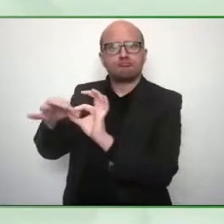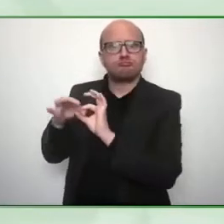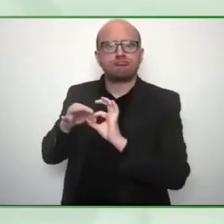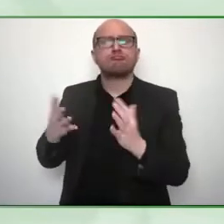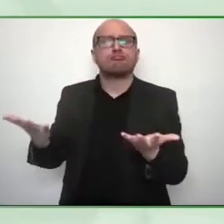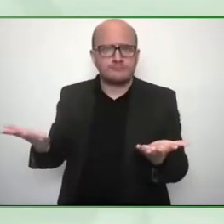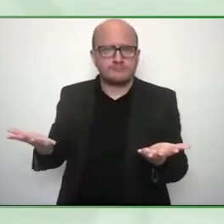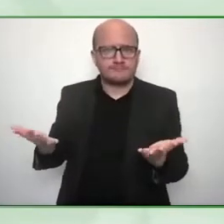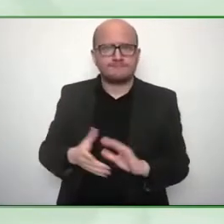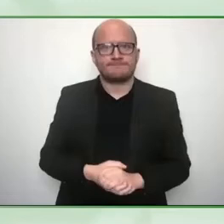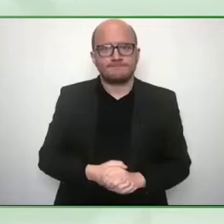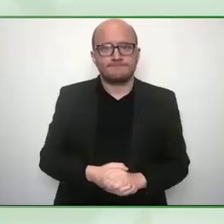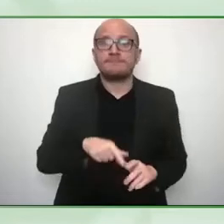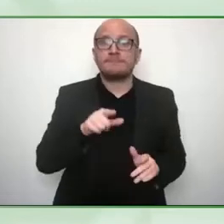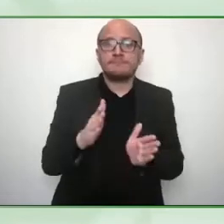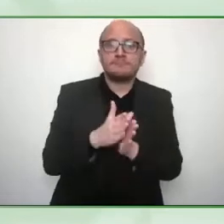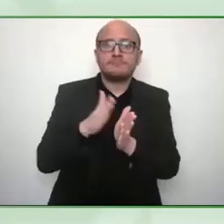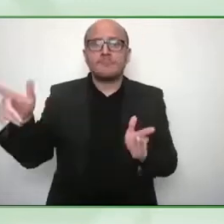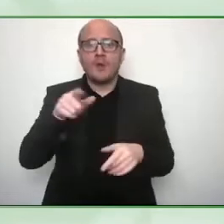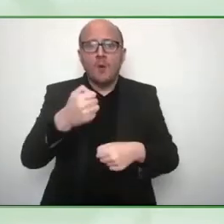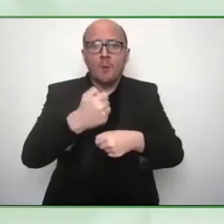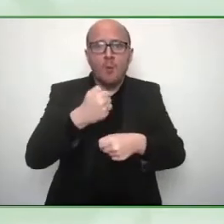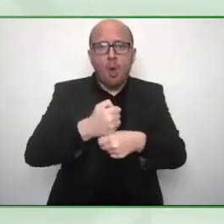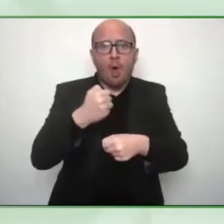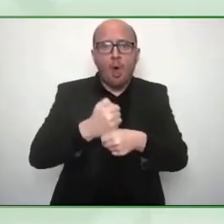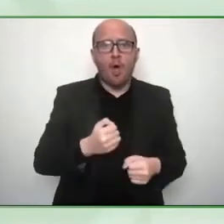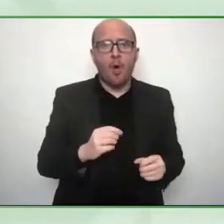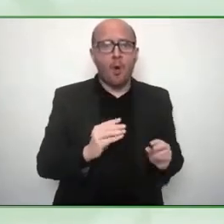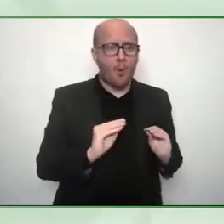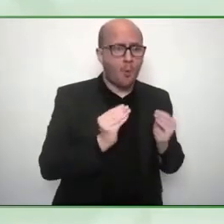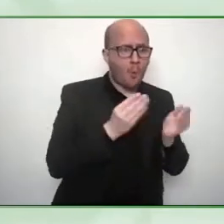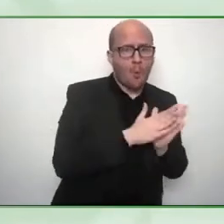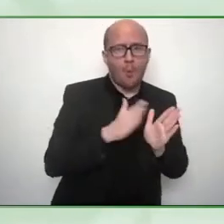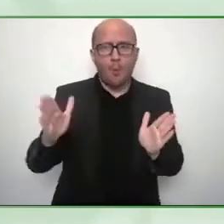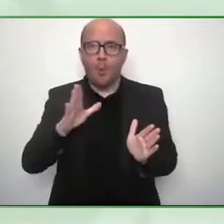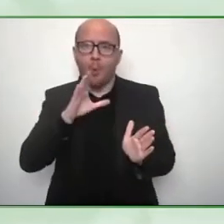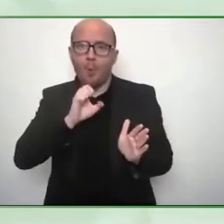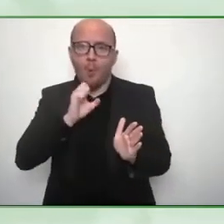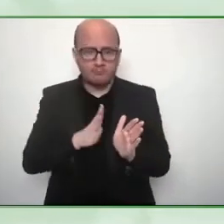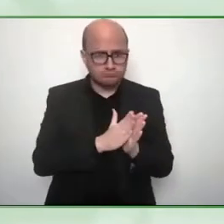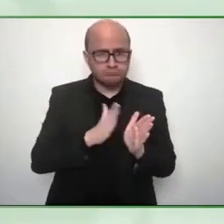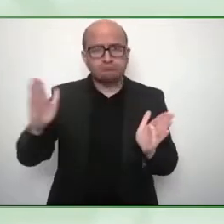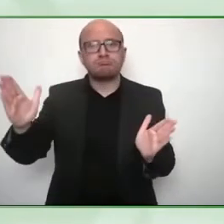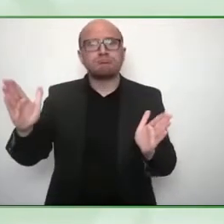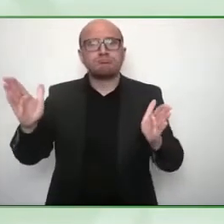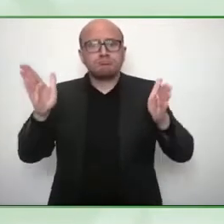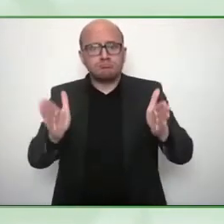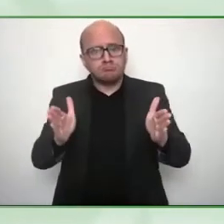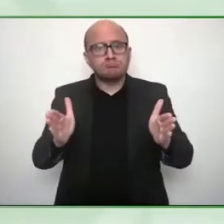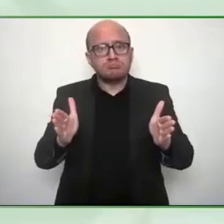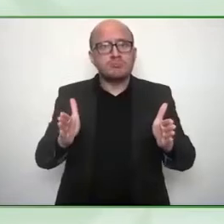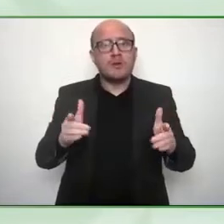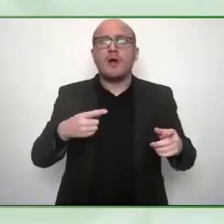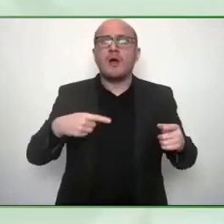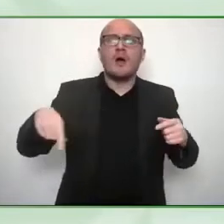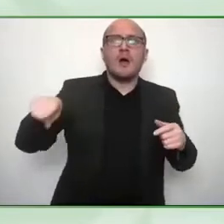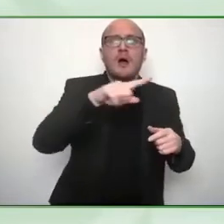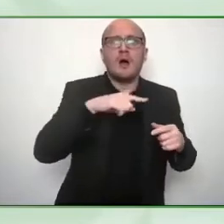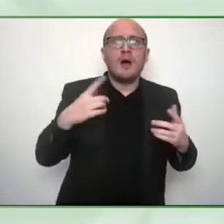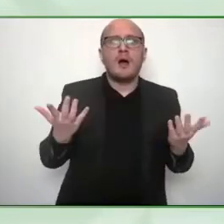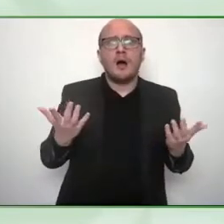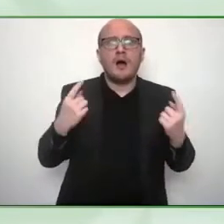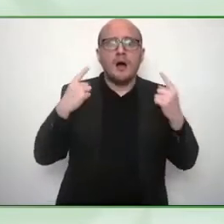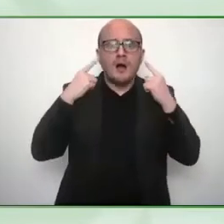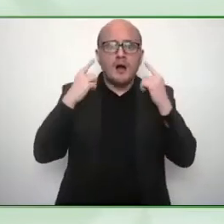age um having hearing loss equates to in uh developed countries it equates to thirty